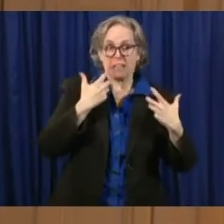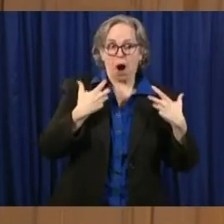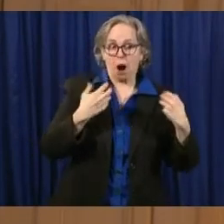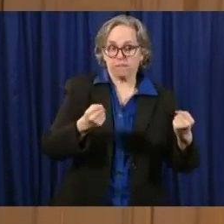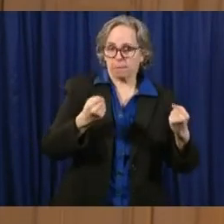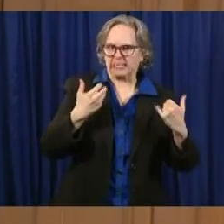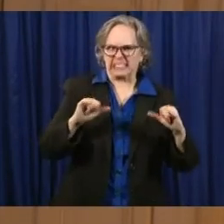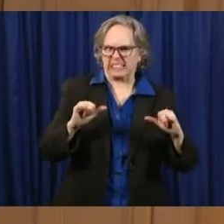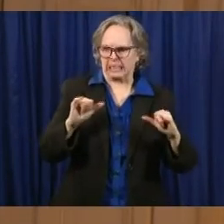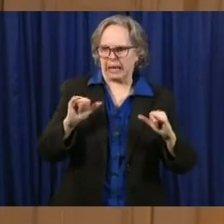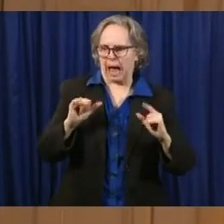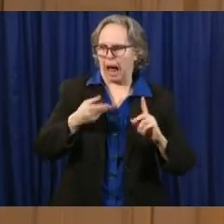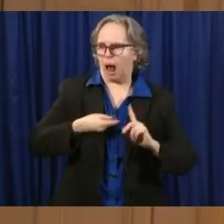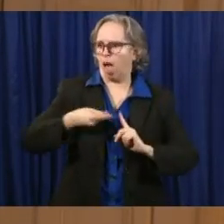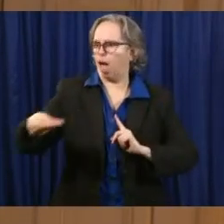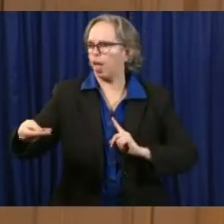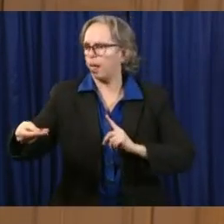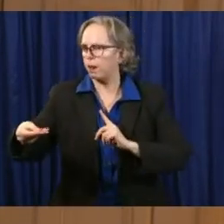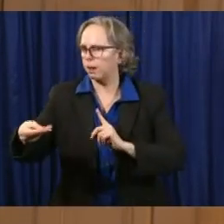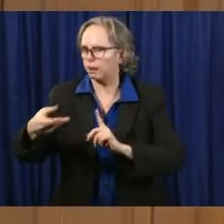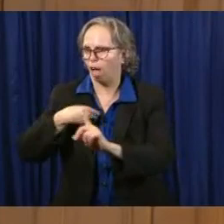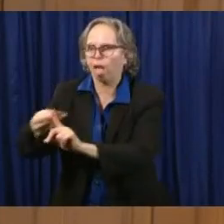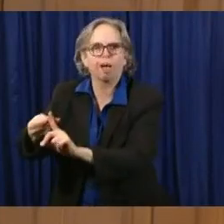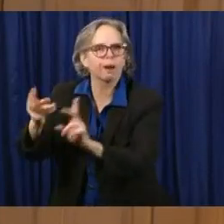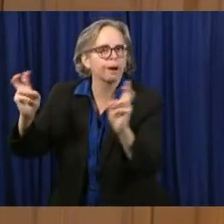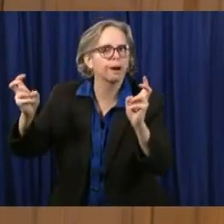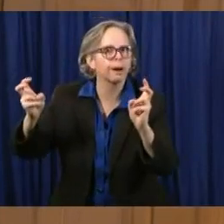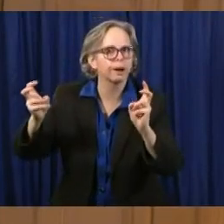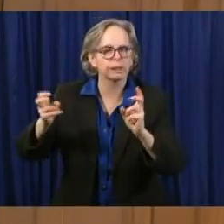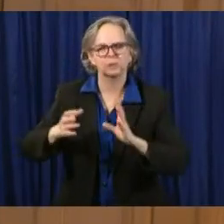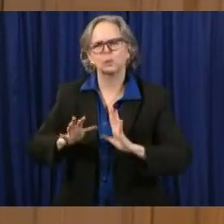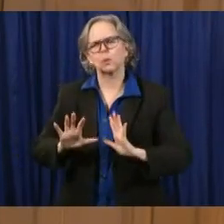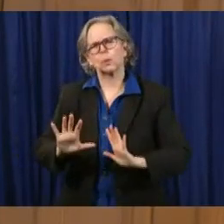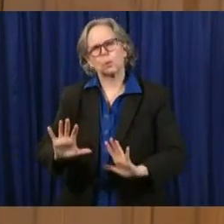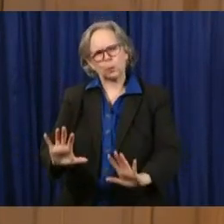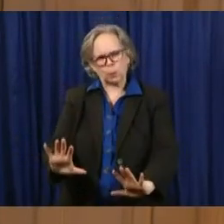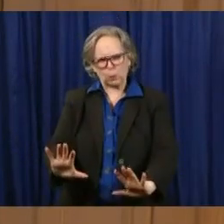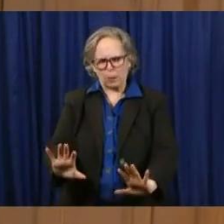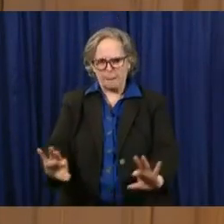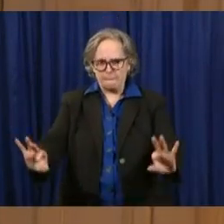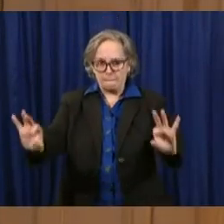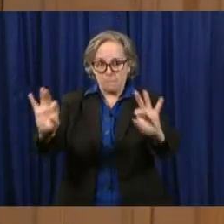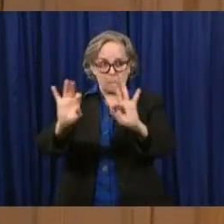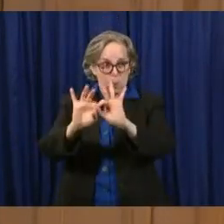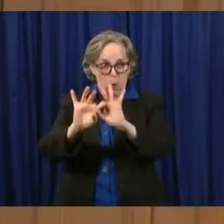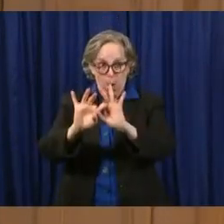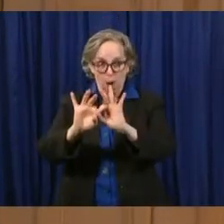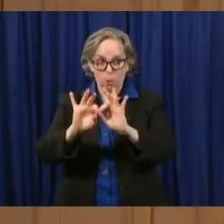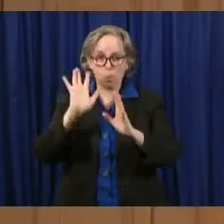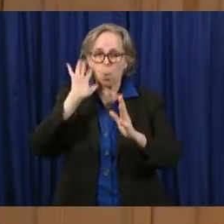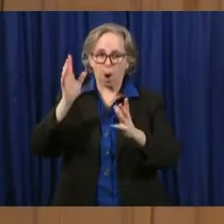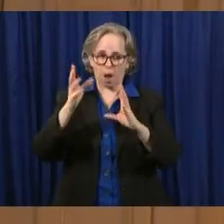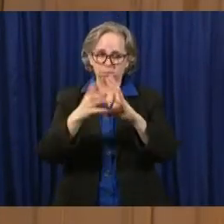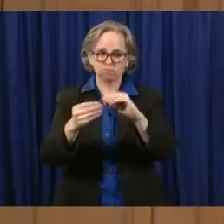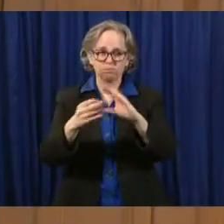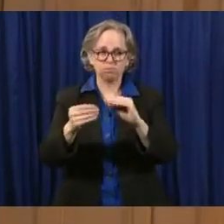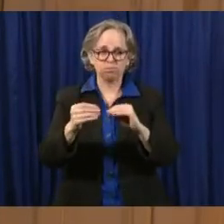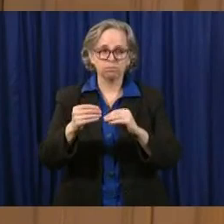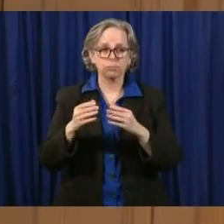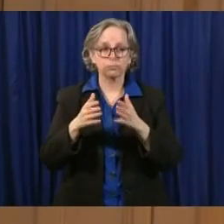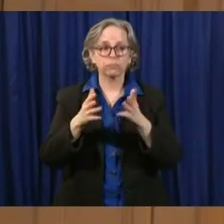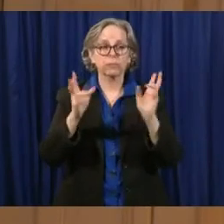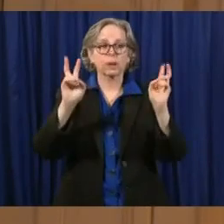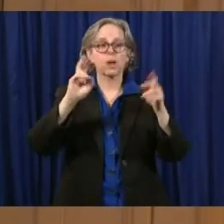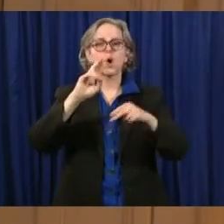disease. It's so important. as we move forward, we're going to be talking about universal masking. But you have to assume,